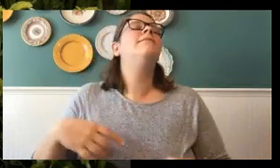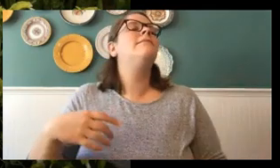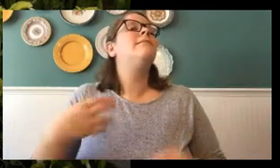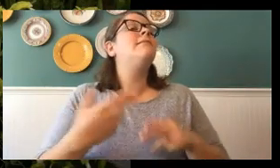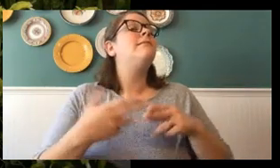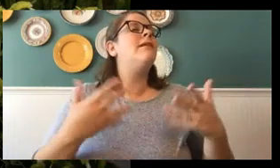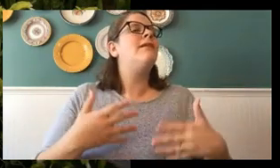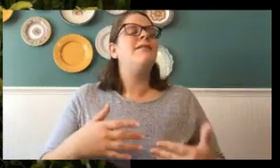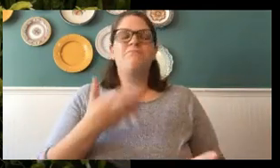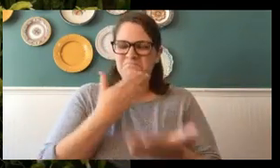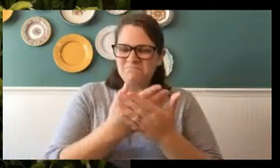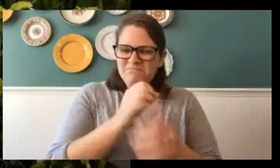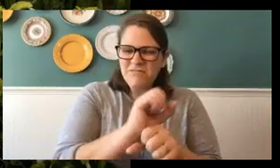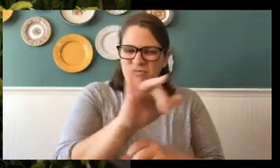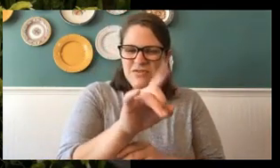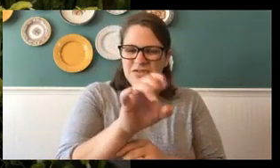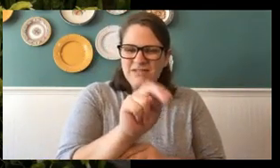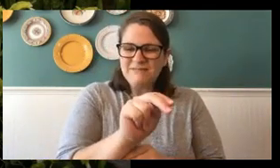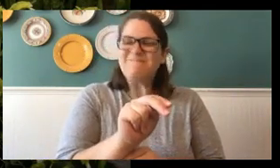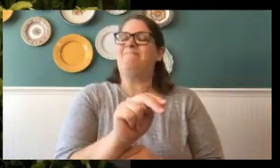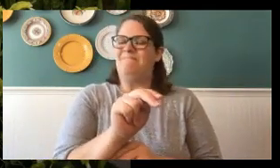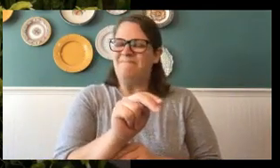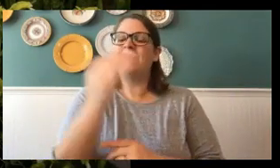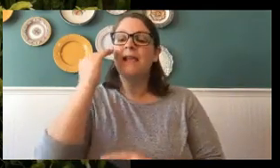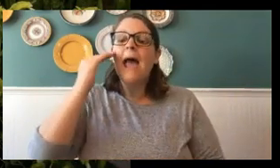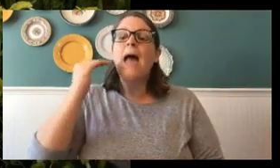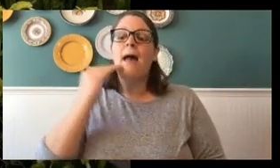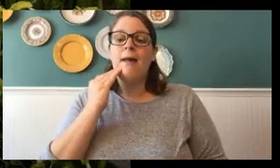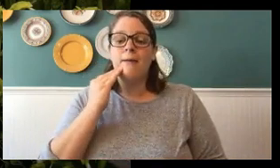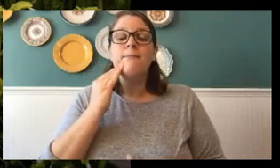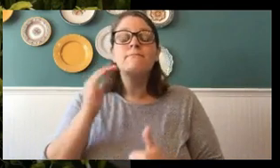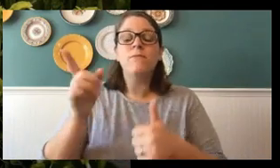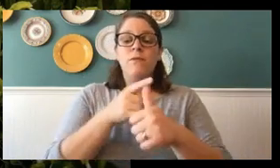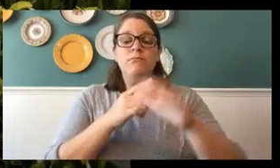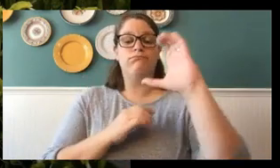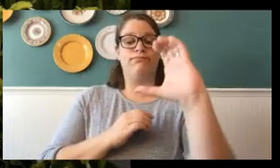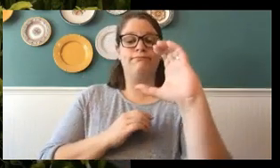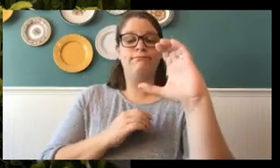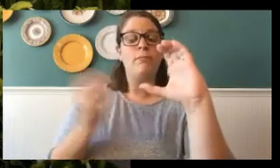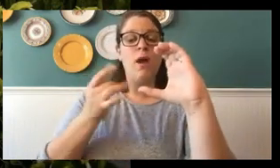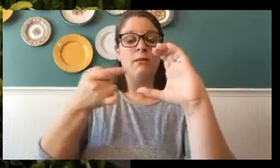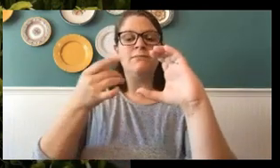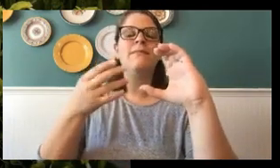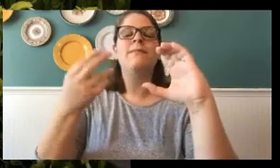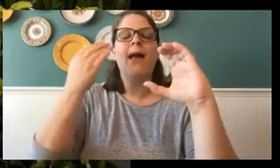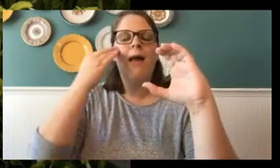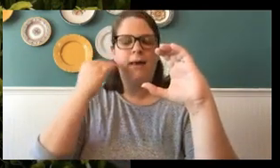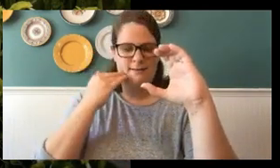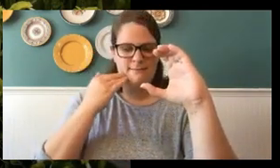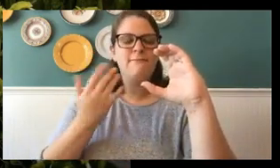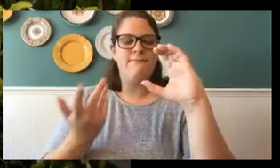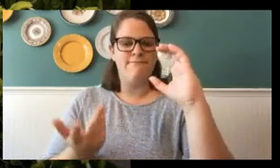Good job, Jaden. It is called a head. The first part of an insect's body is a